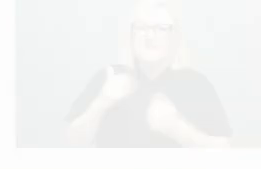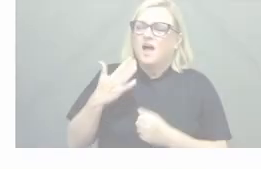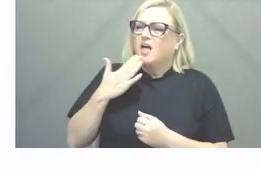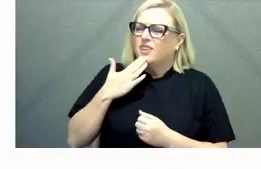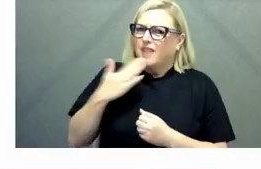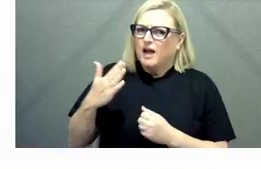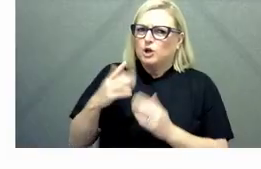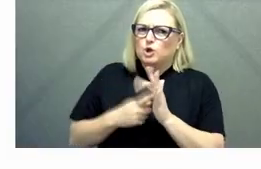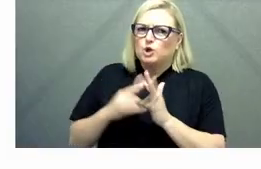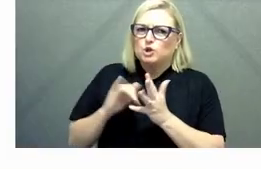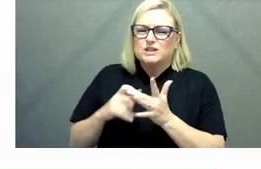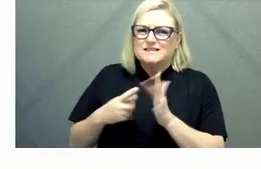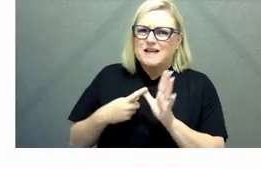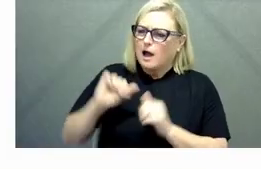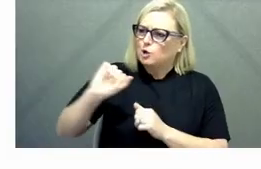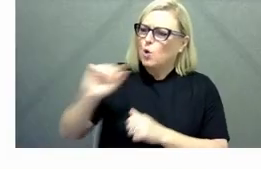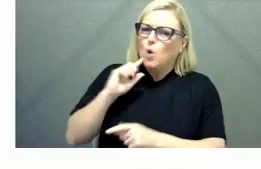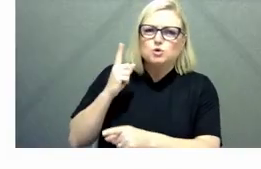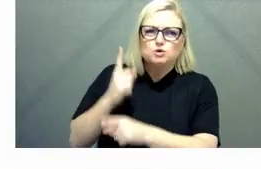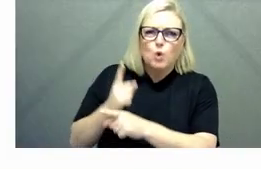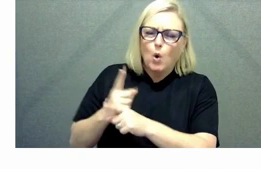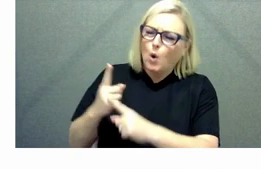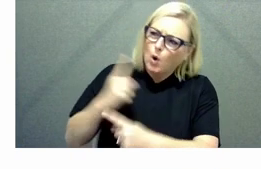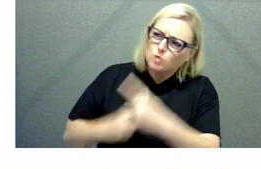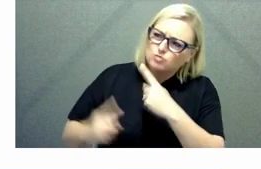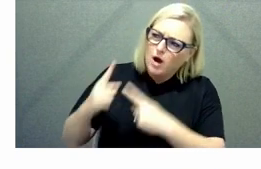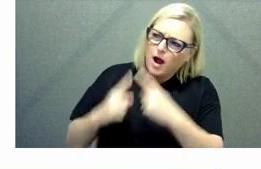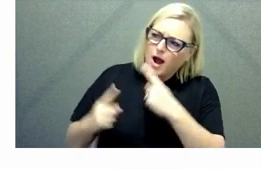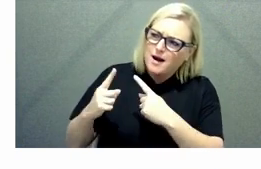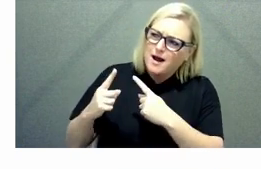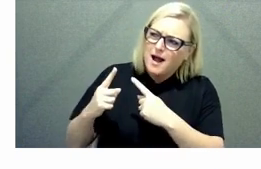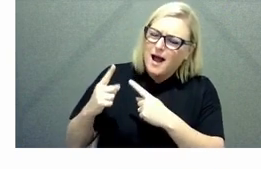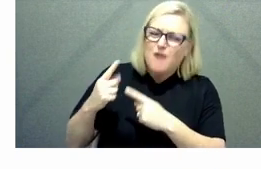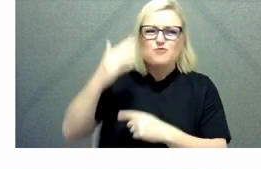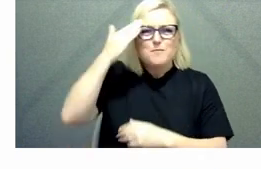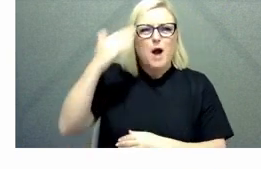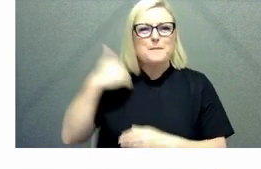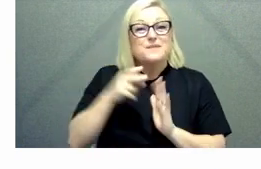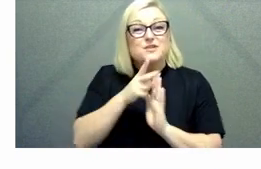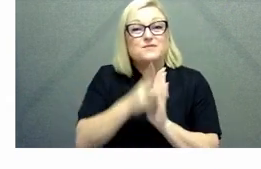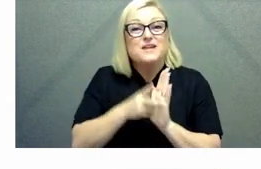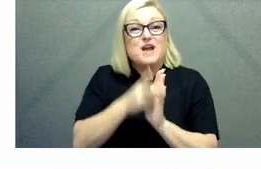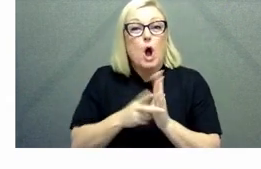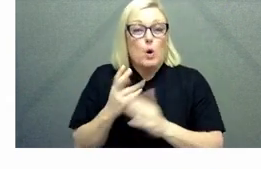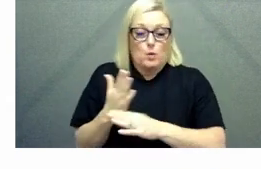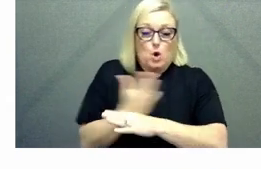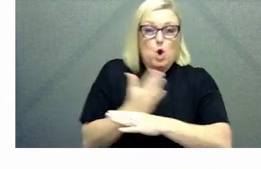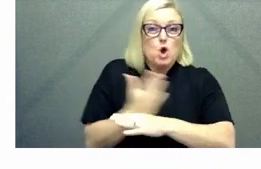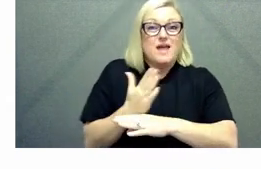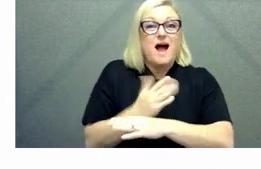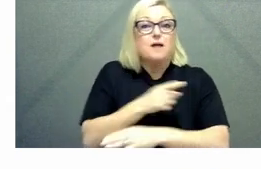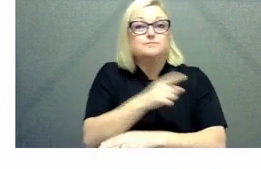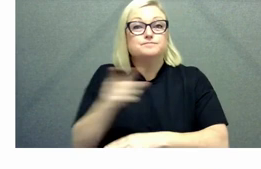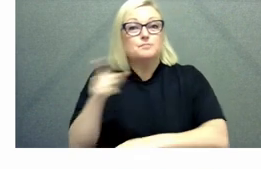about the the stories we saw earlier on the aps you know it's how how do we package that